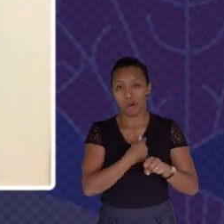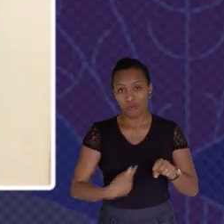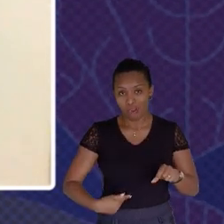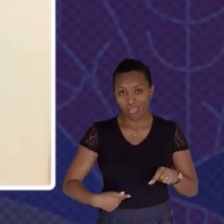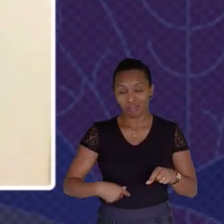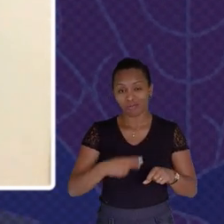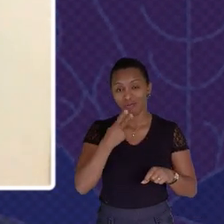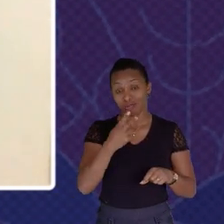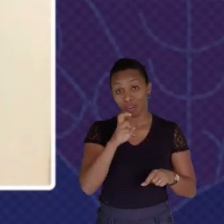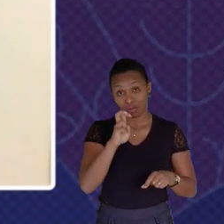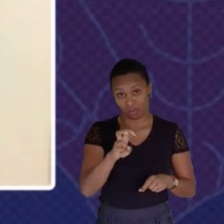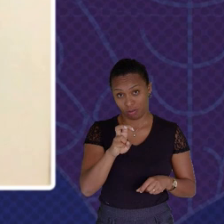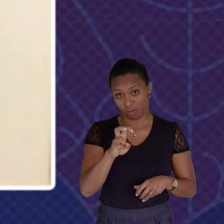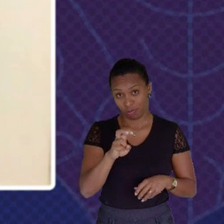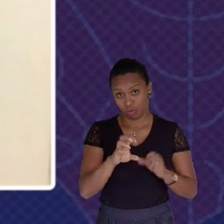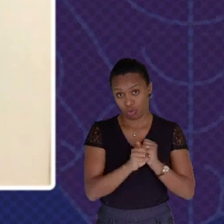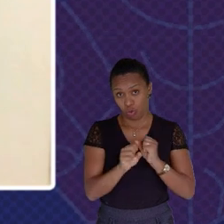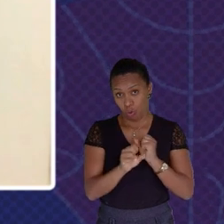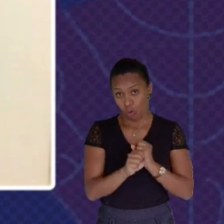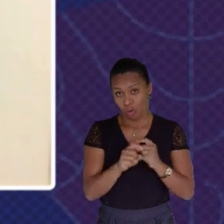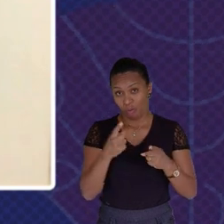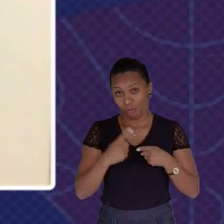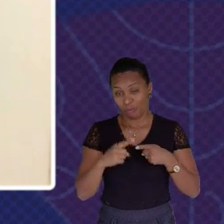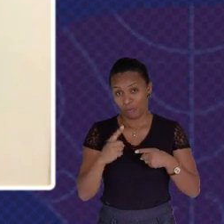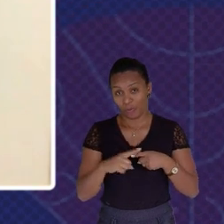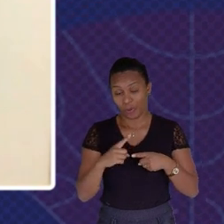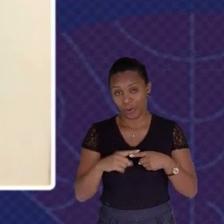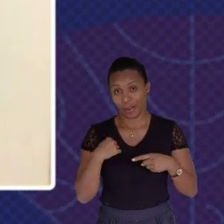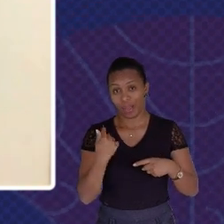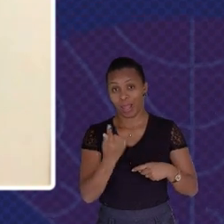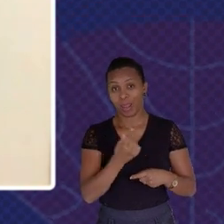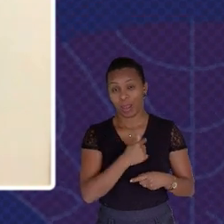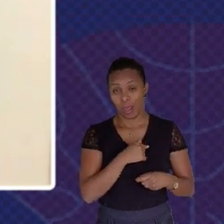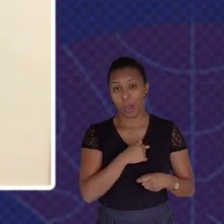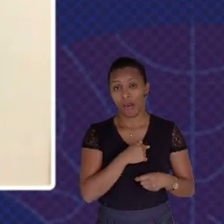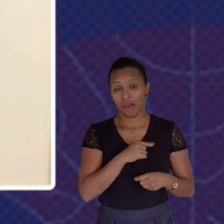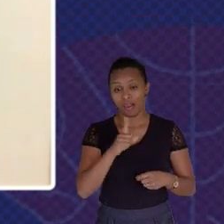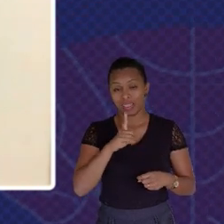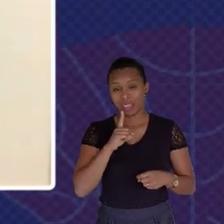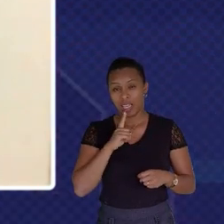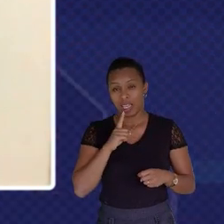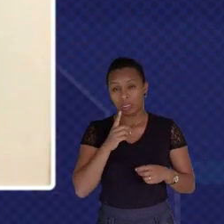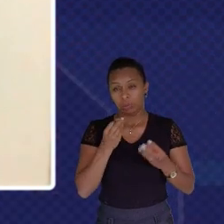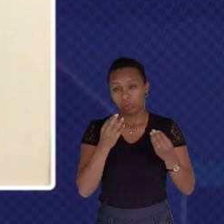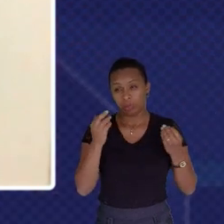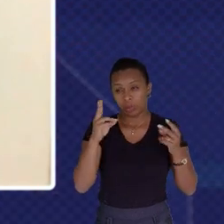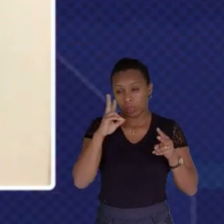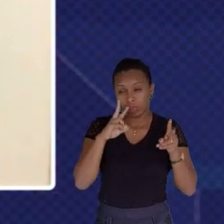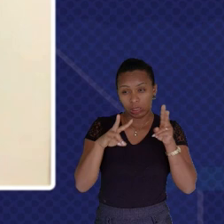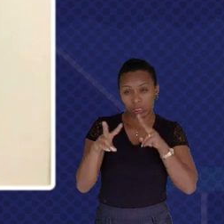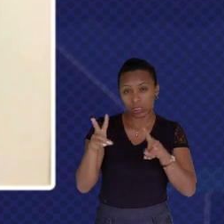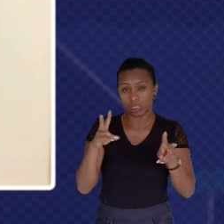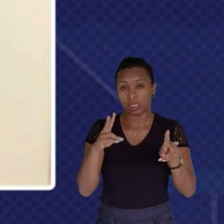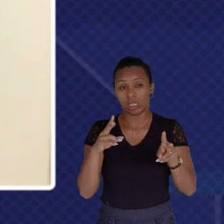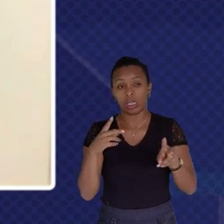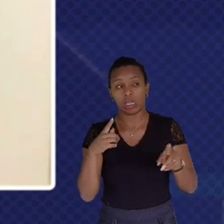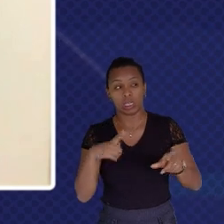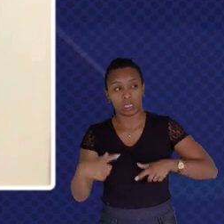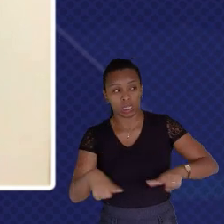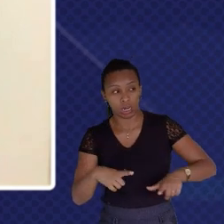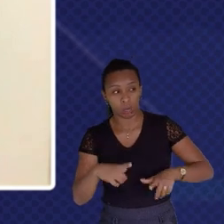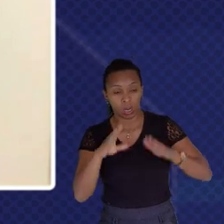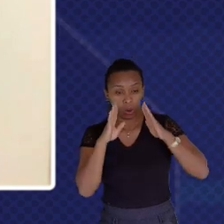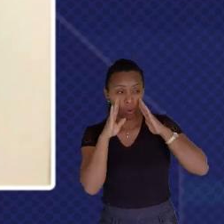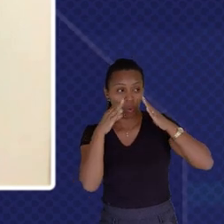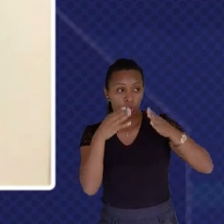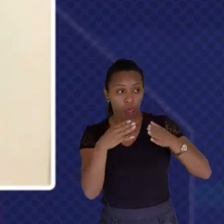Because We Are Very Visionary And We Are Working Towards It And That's What Needs To Happen